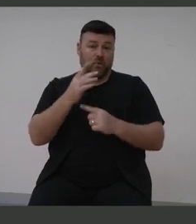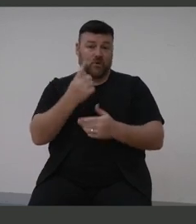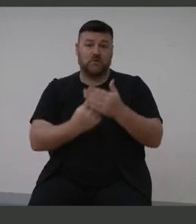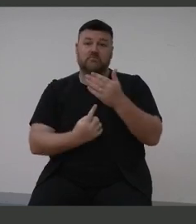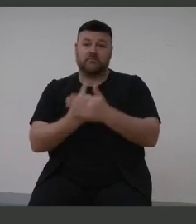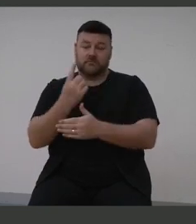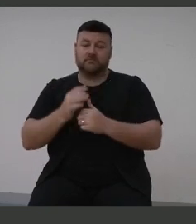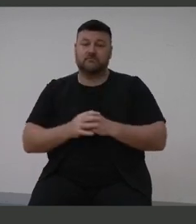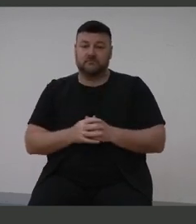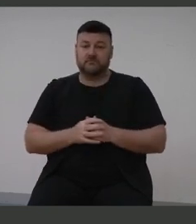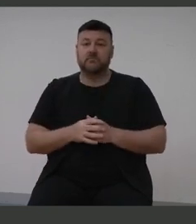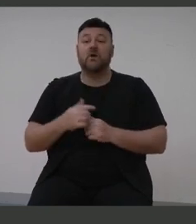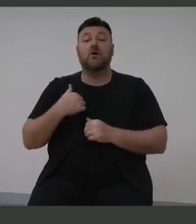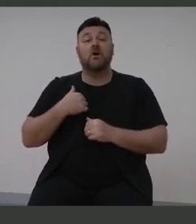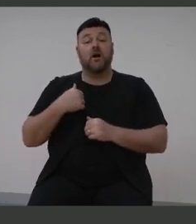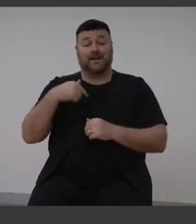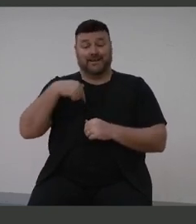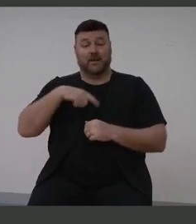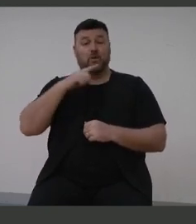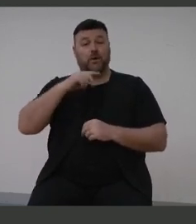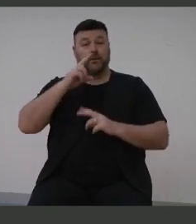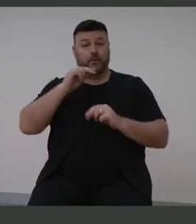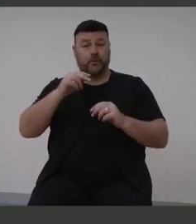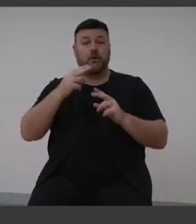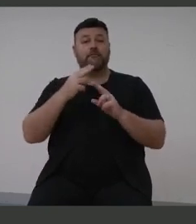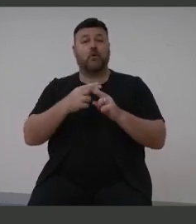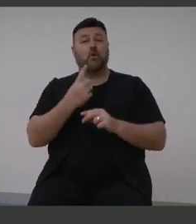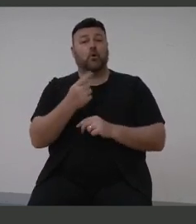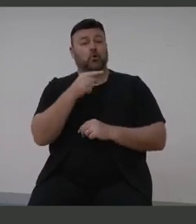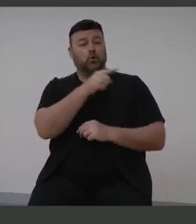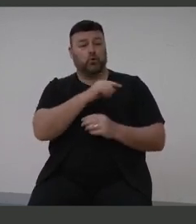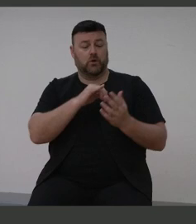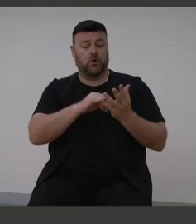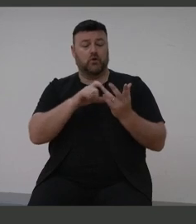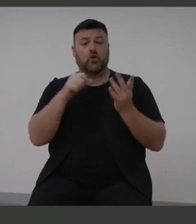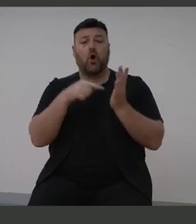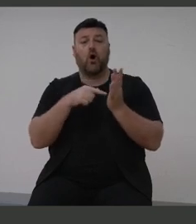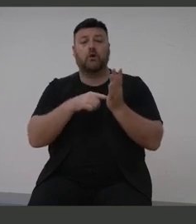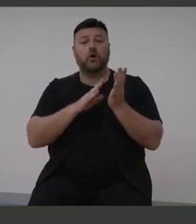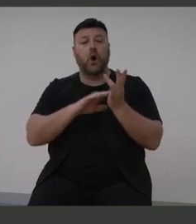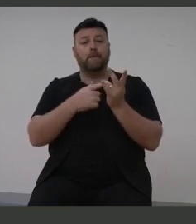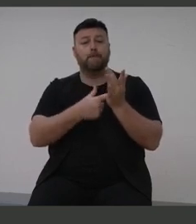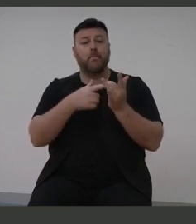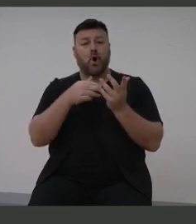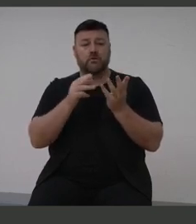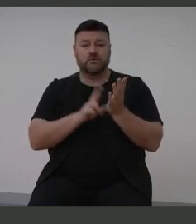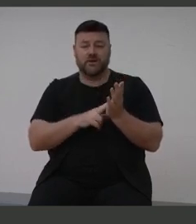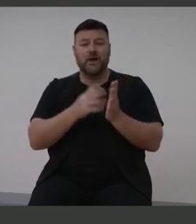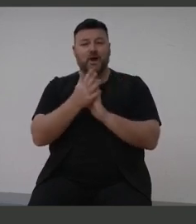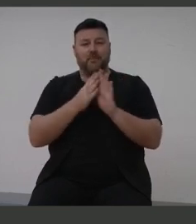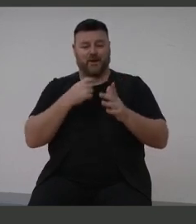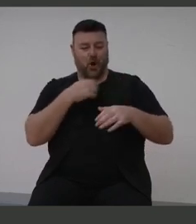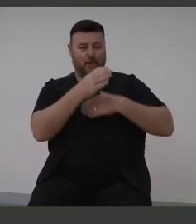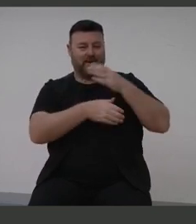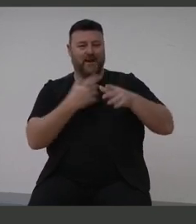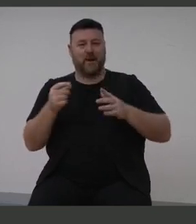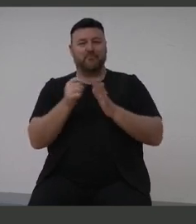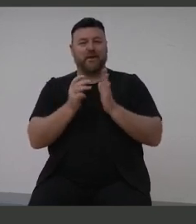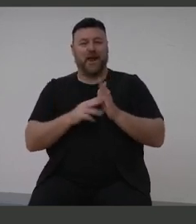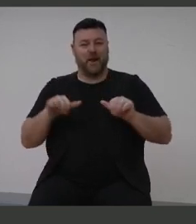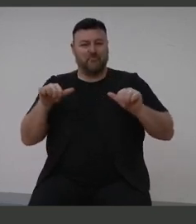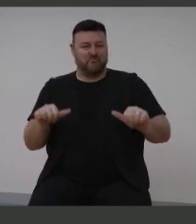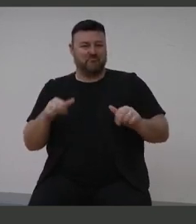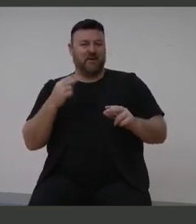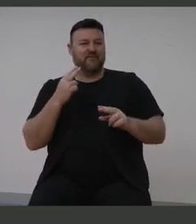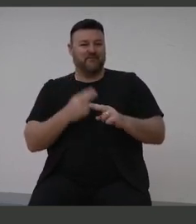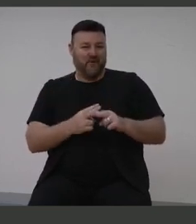to read a message from the Prime Minister. I quipped with my staff this morning that that makes me Prime Minister for the next 30 seconds, so I'm pleased to announce an extra